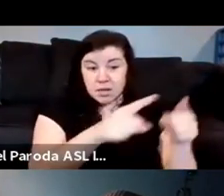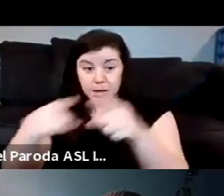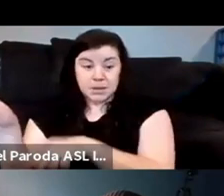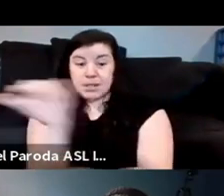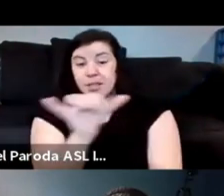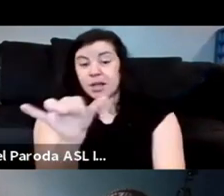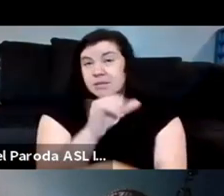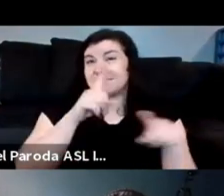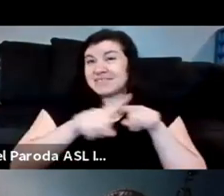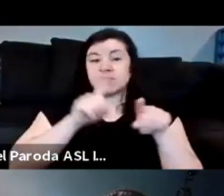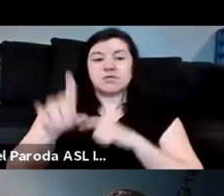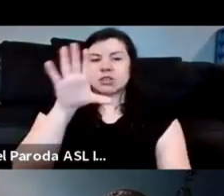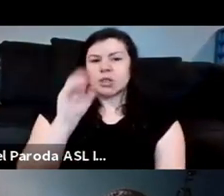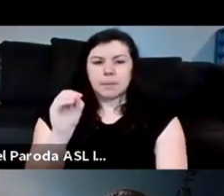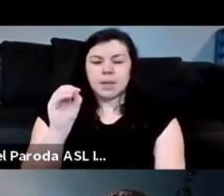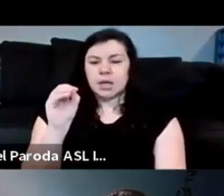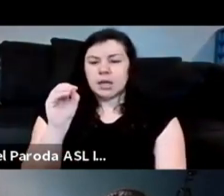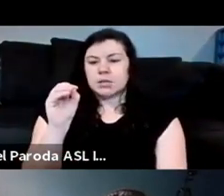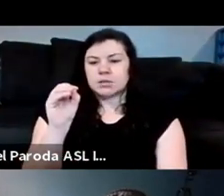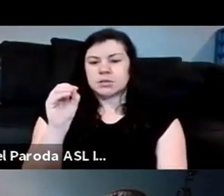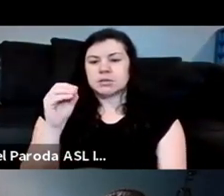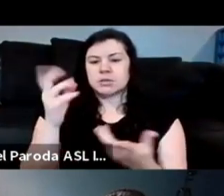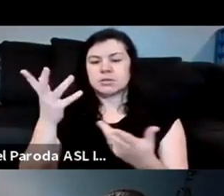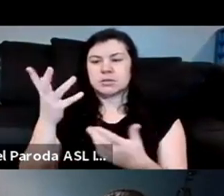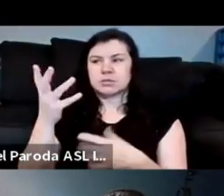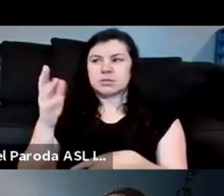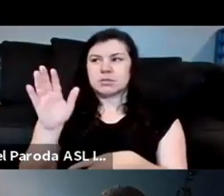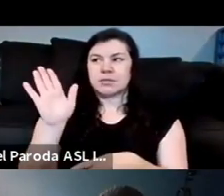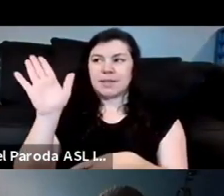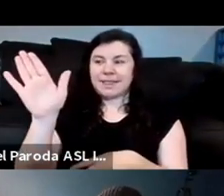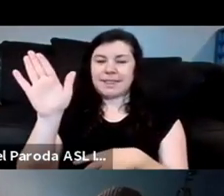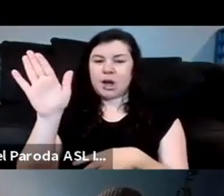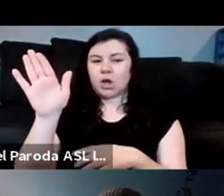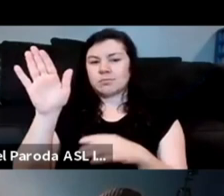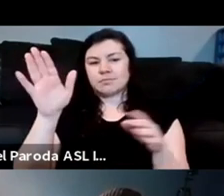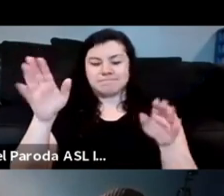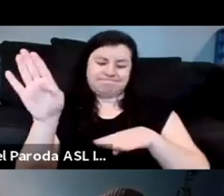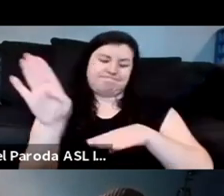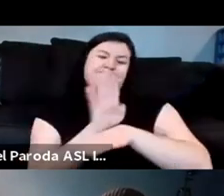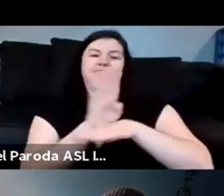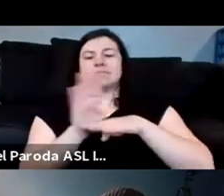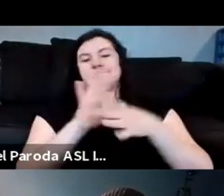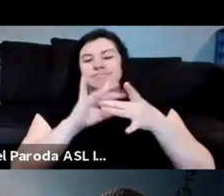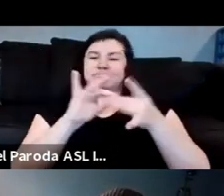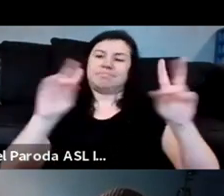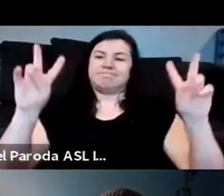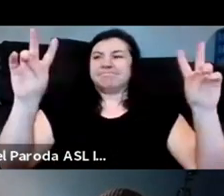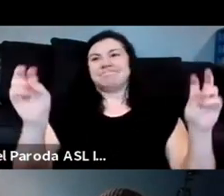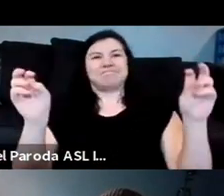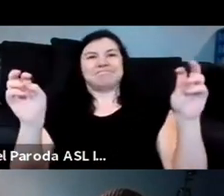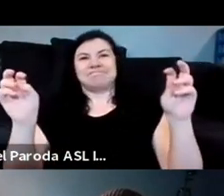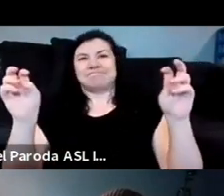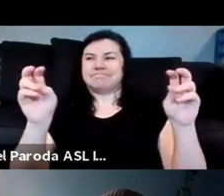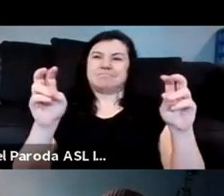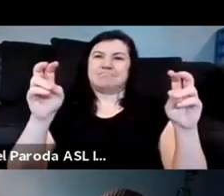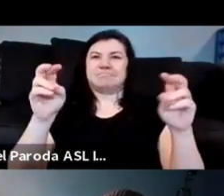like you know we were talking about in the beginning of this that have made their corporate statements and are building on that framework um and we